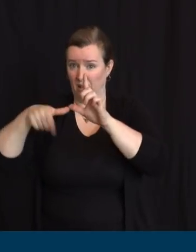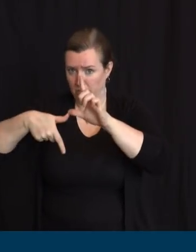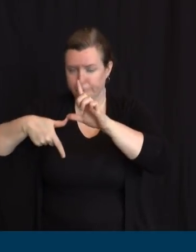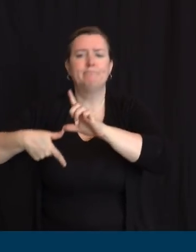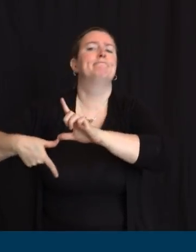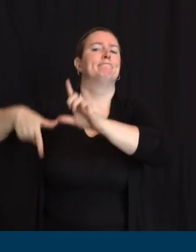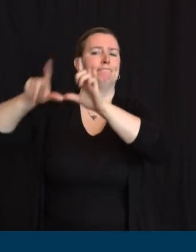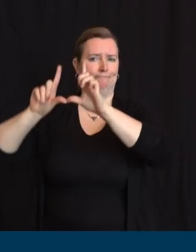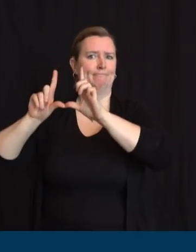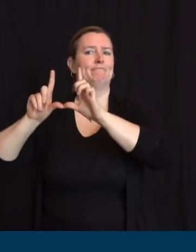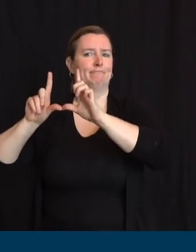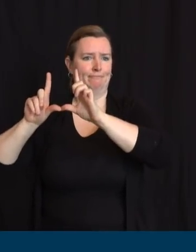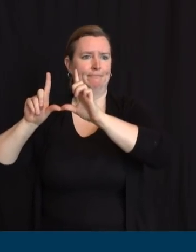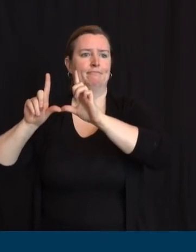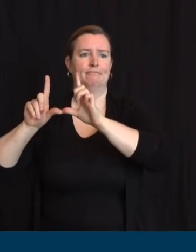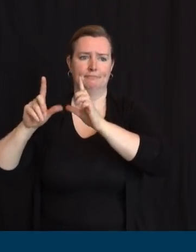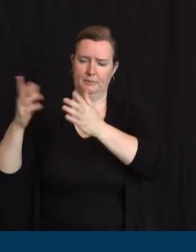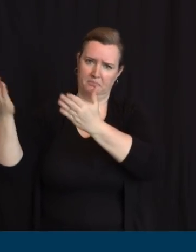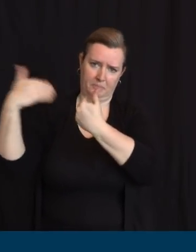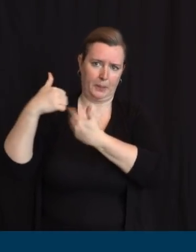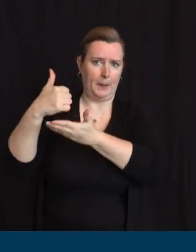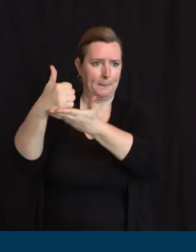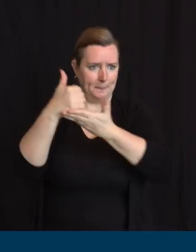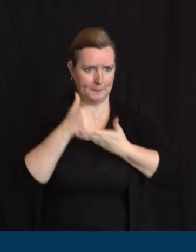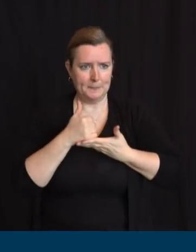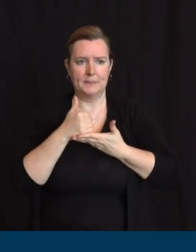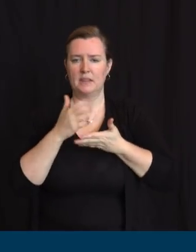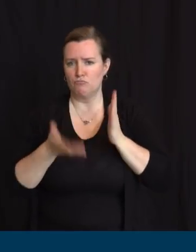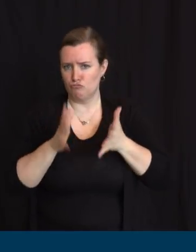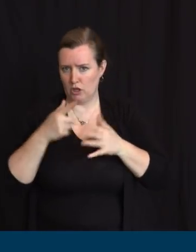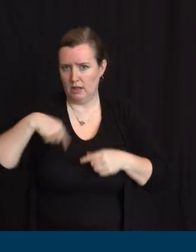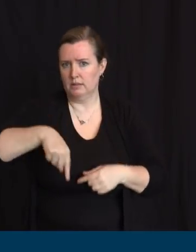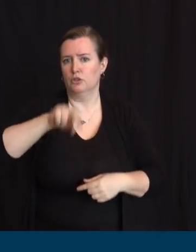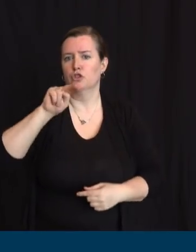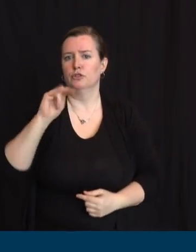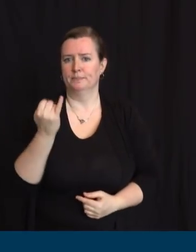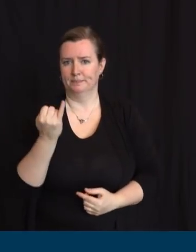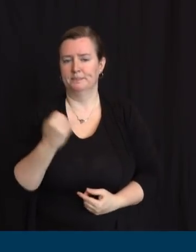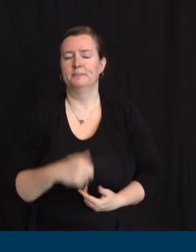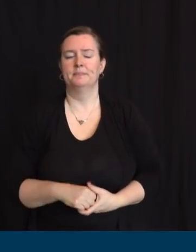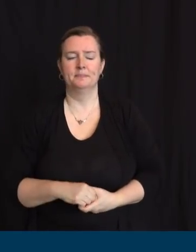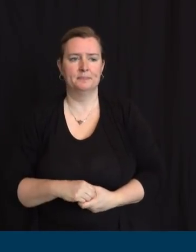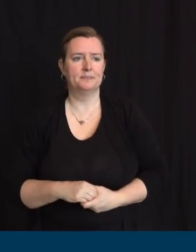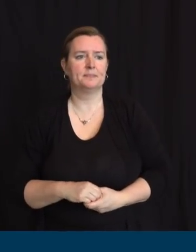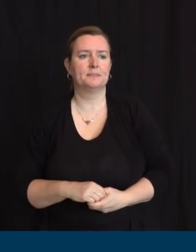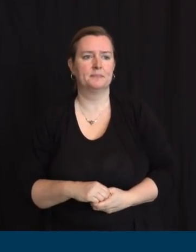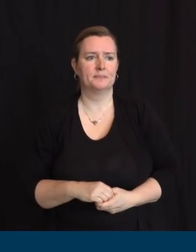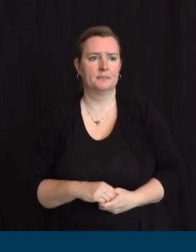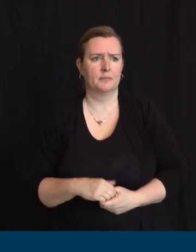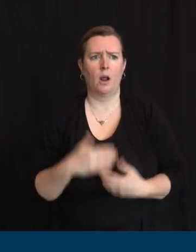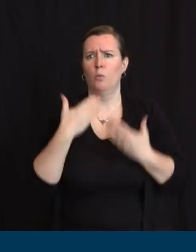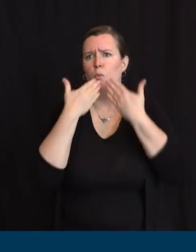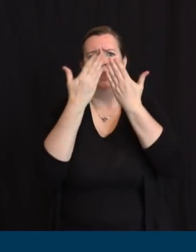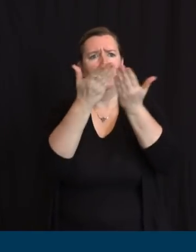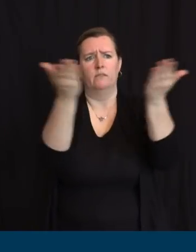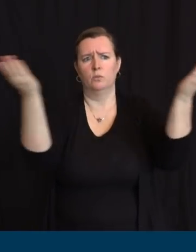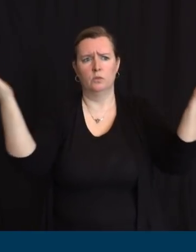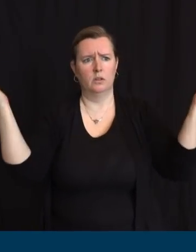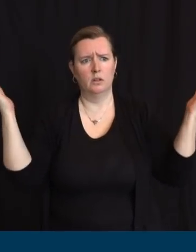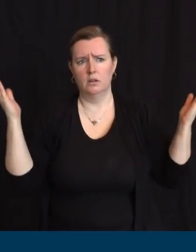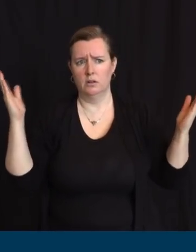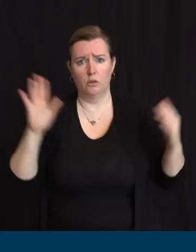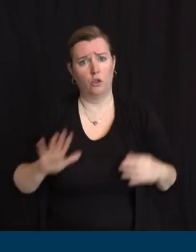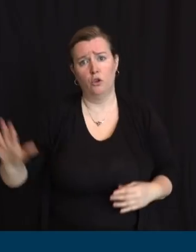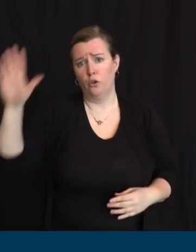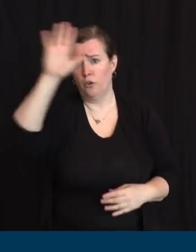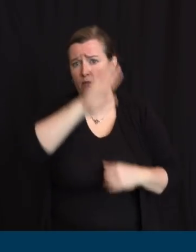say this, but it should be repeated. This is an all-hands-on-deck moment, and we thank everyone who is stepping forward.